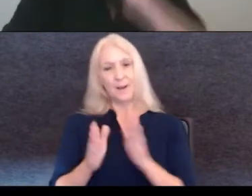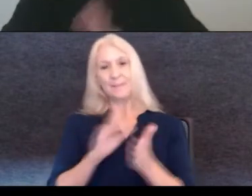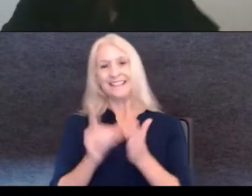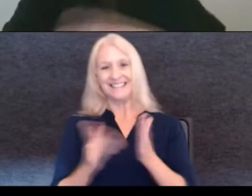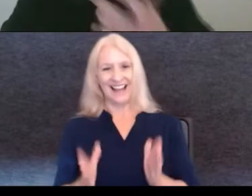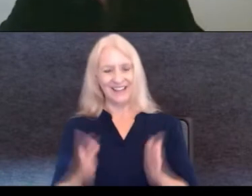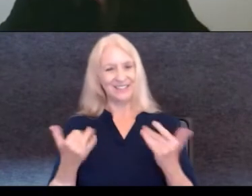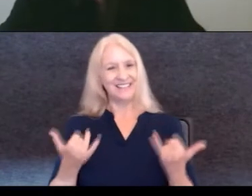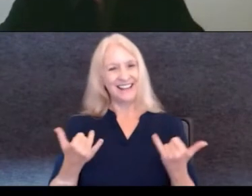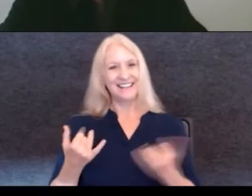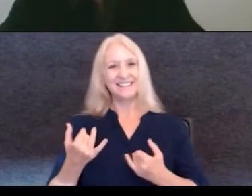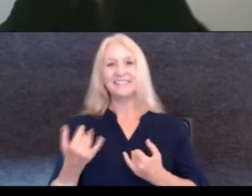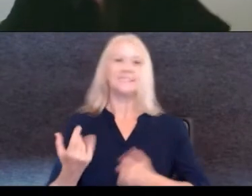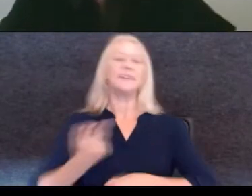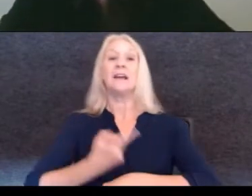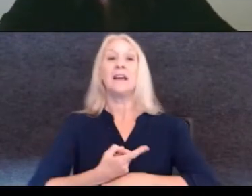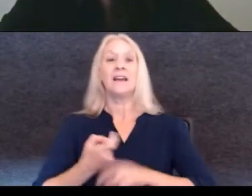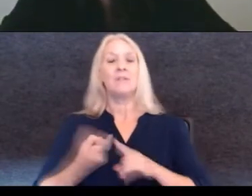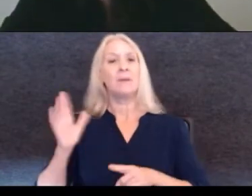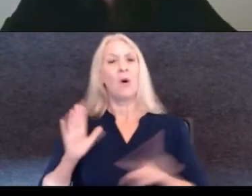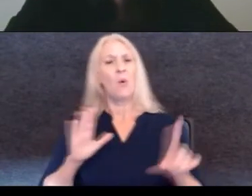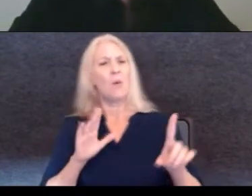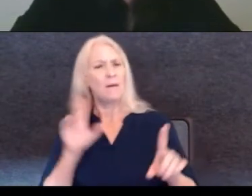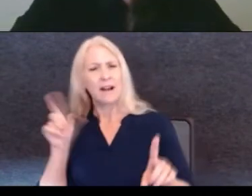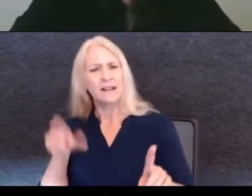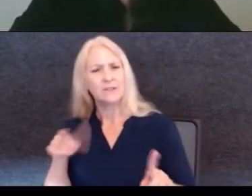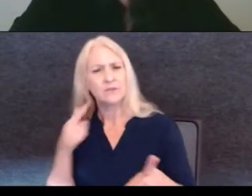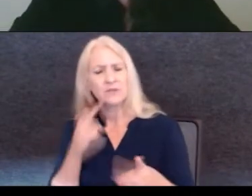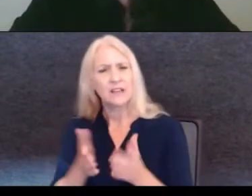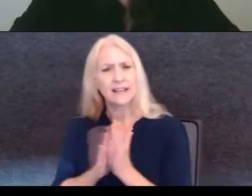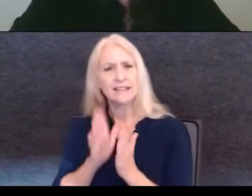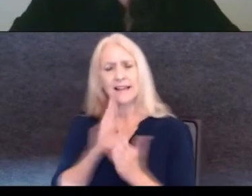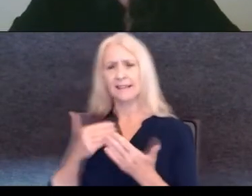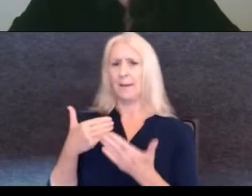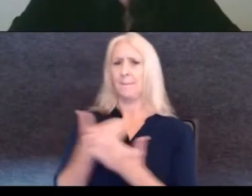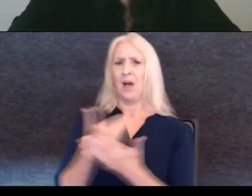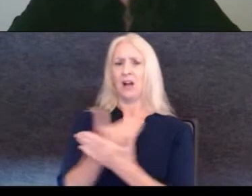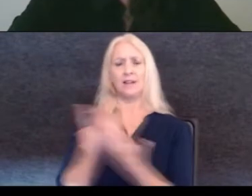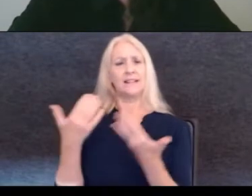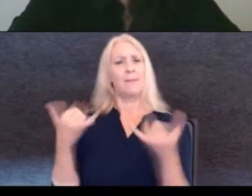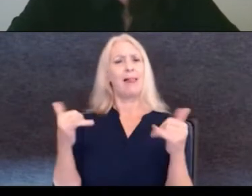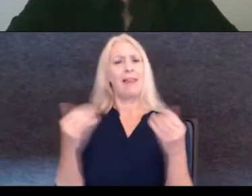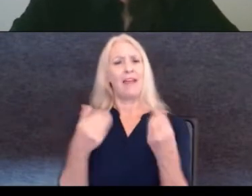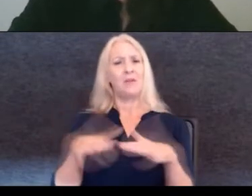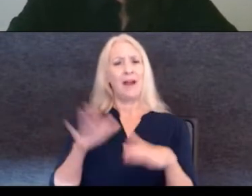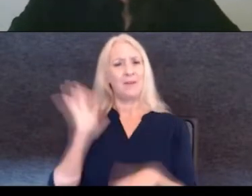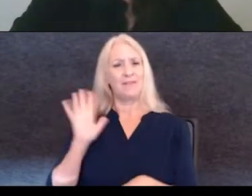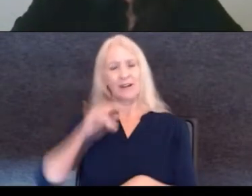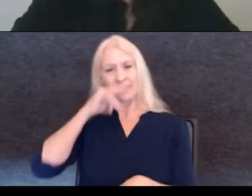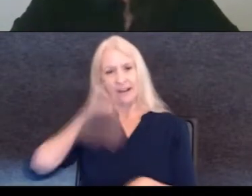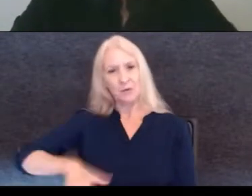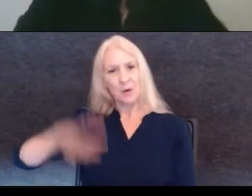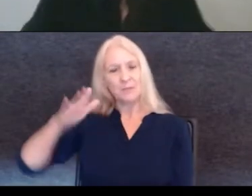from a young age, you said it was like kind of like a modernist playground when you were a kid growing up, right? Totally.